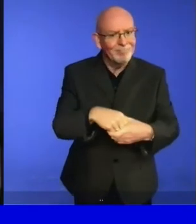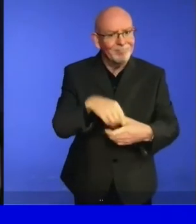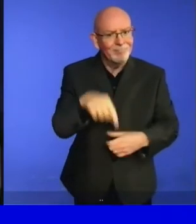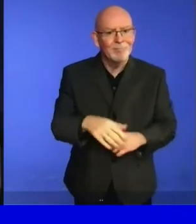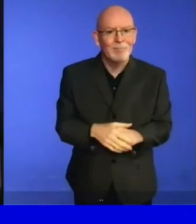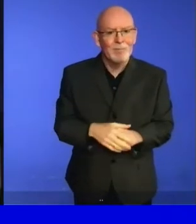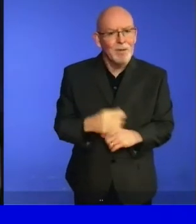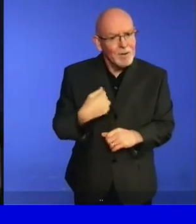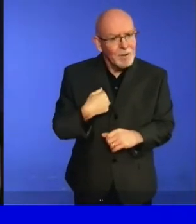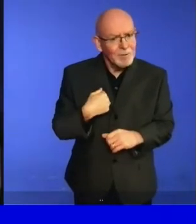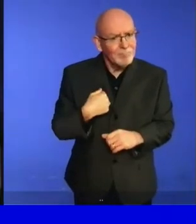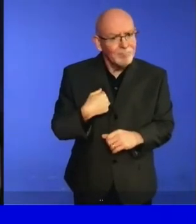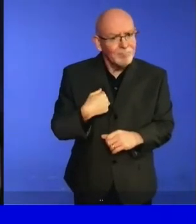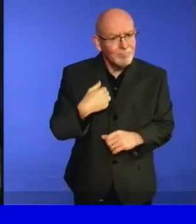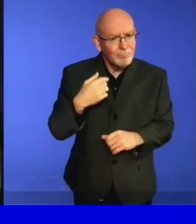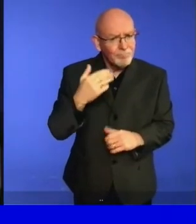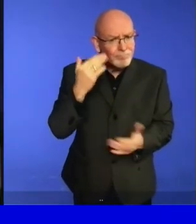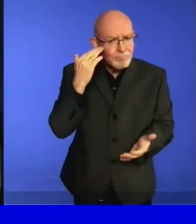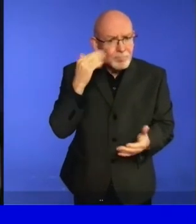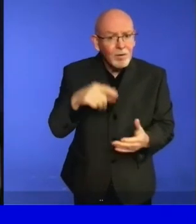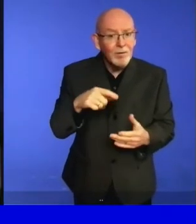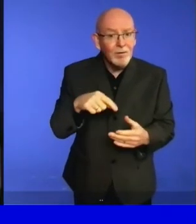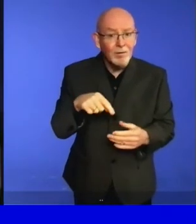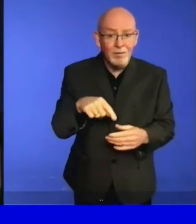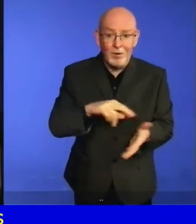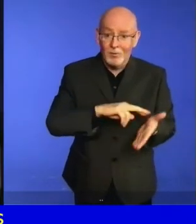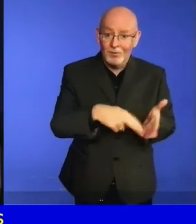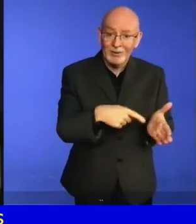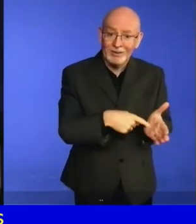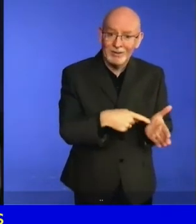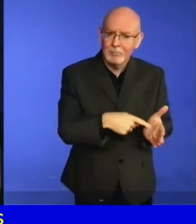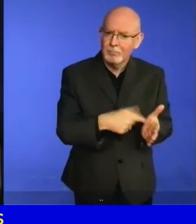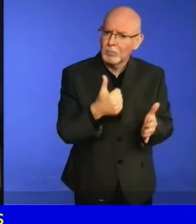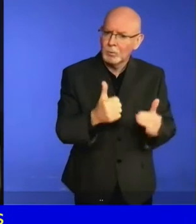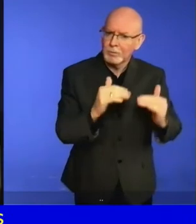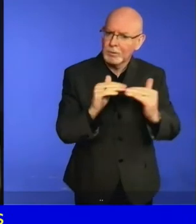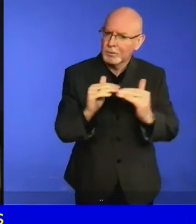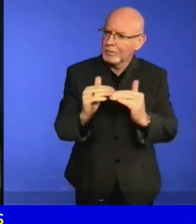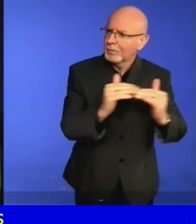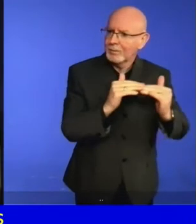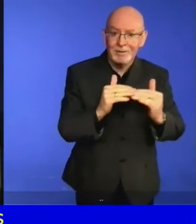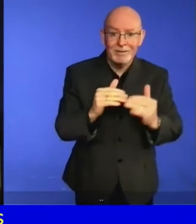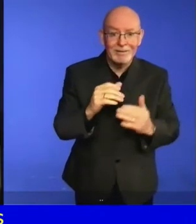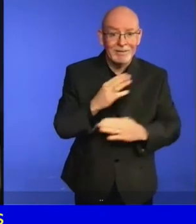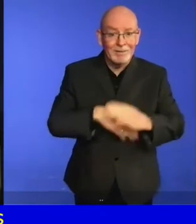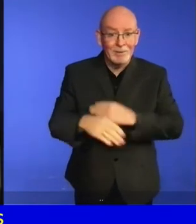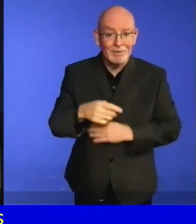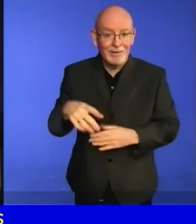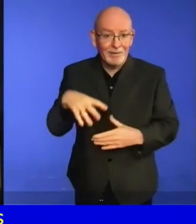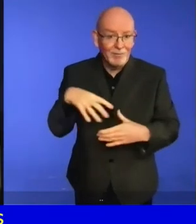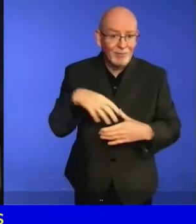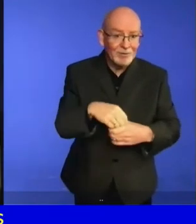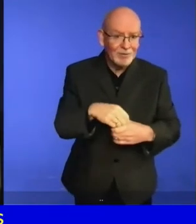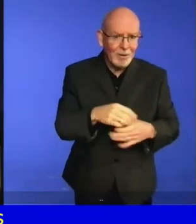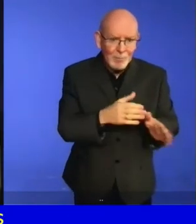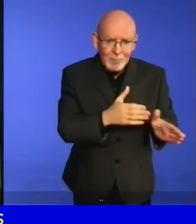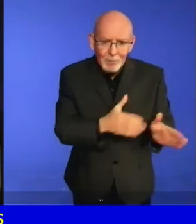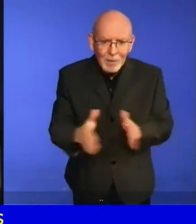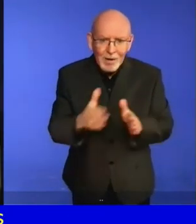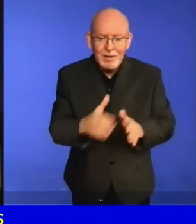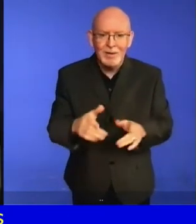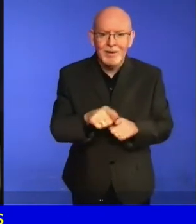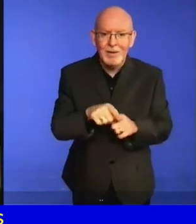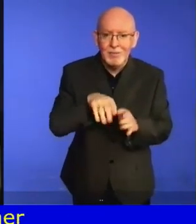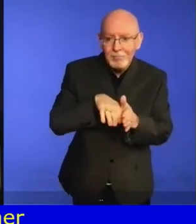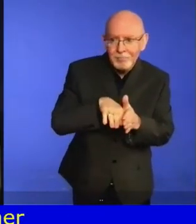in a manner that is inclusive of 15% of the world population. Turning to the work of the Committee throughout the pandemic and